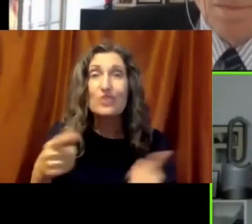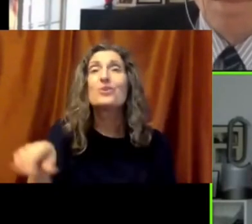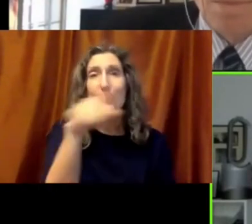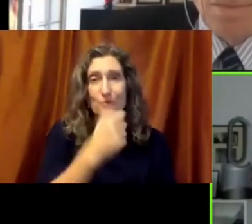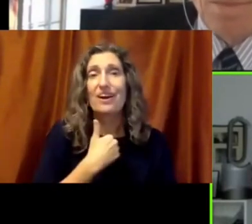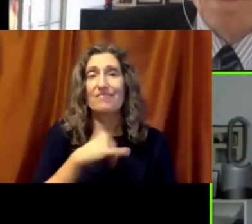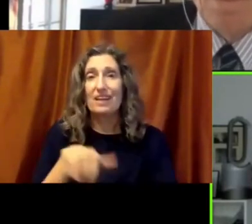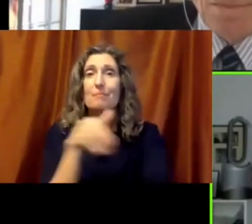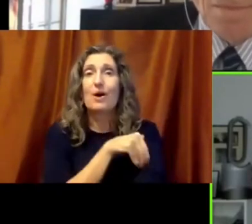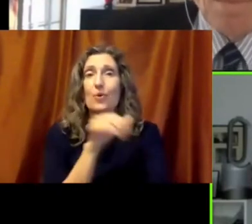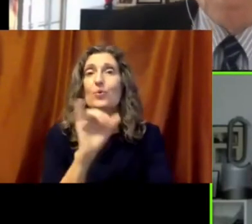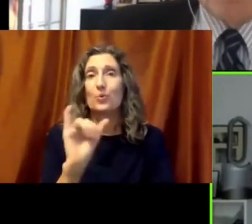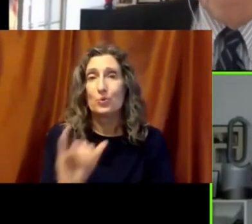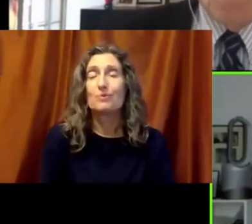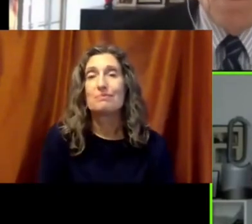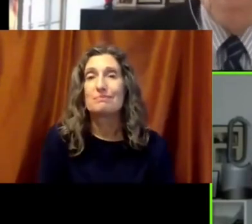that power.